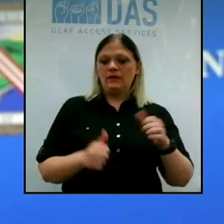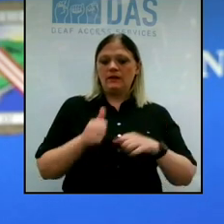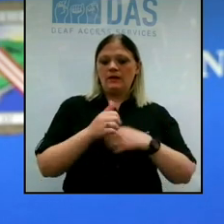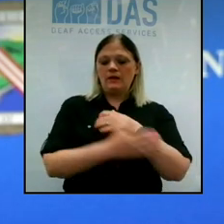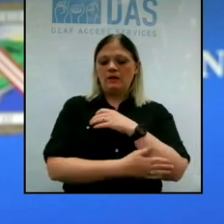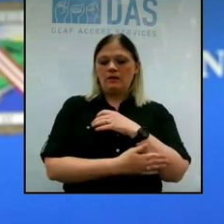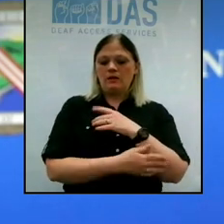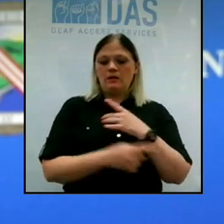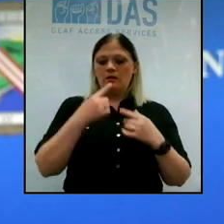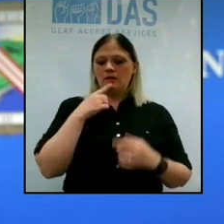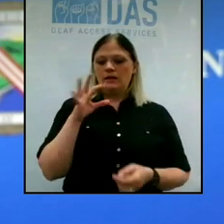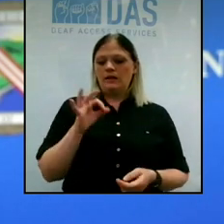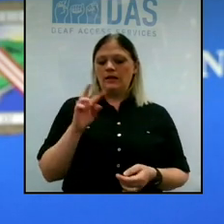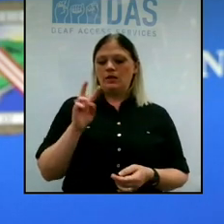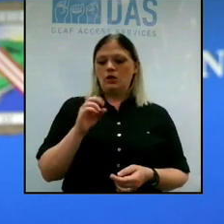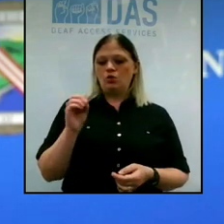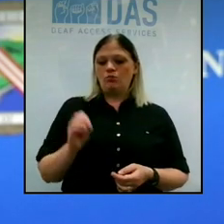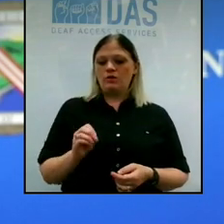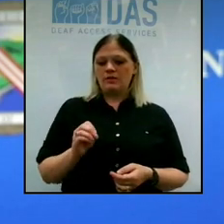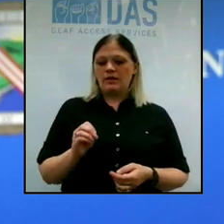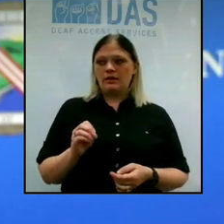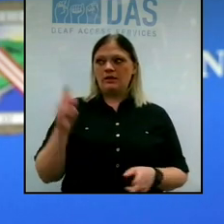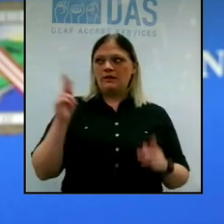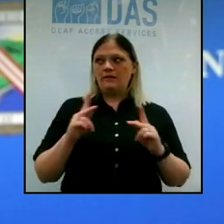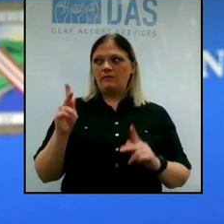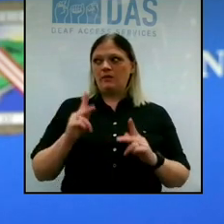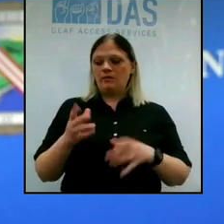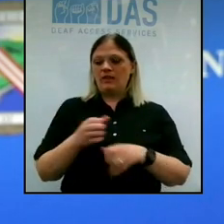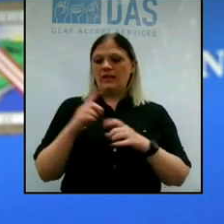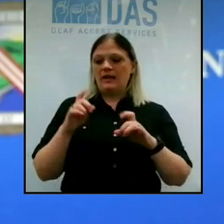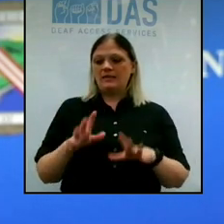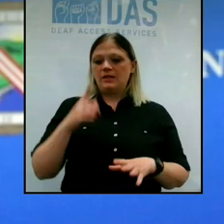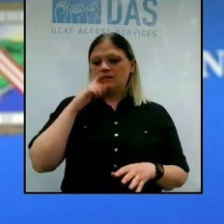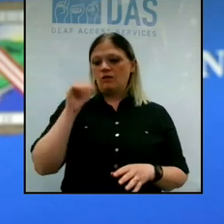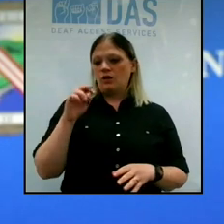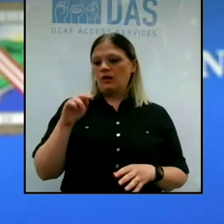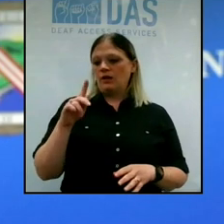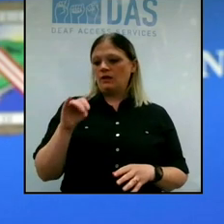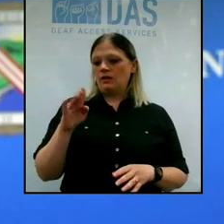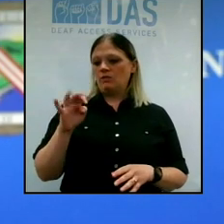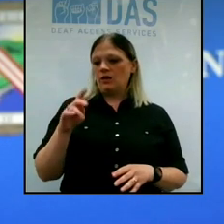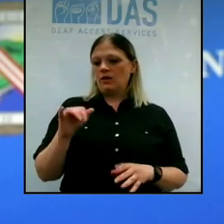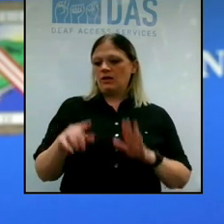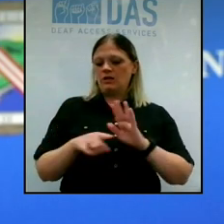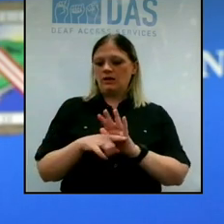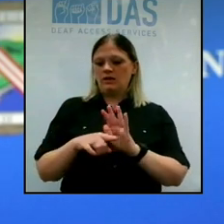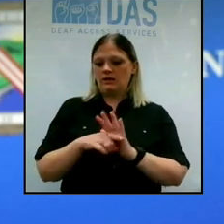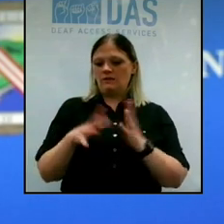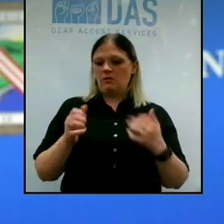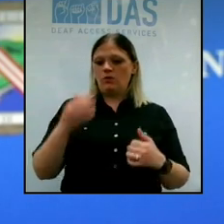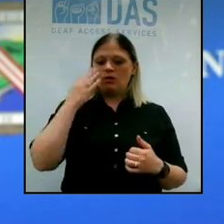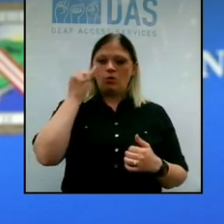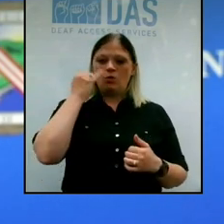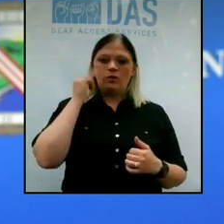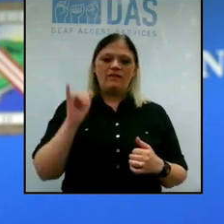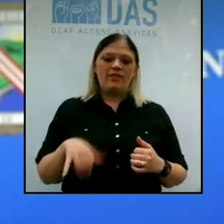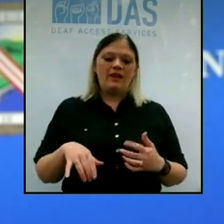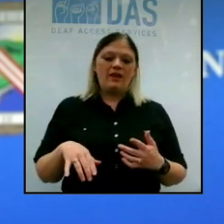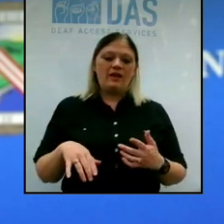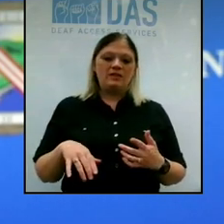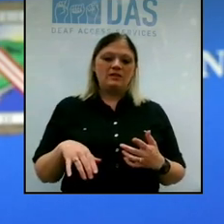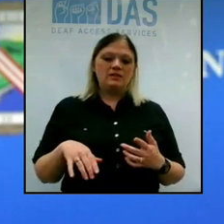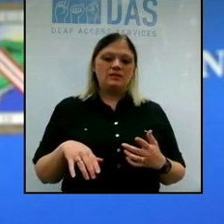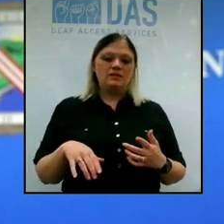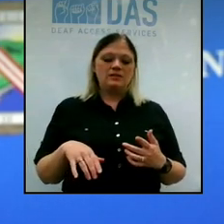that at this point, 92% of those who have been tested for antibodies seem up negative. I wanted to know if that is